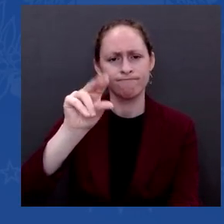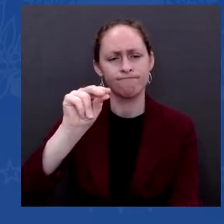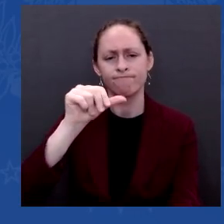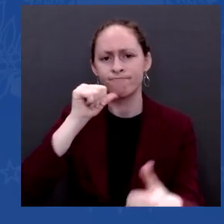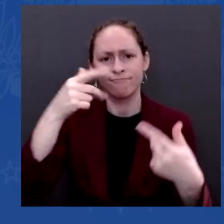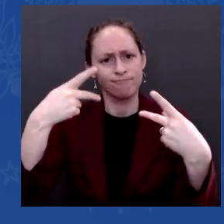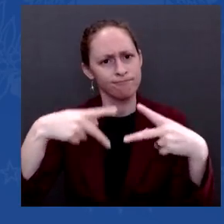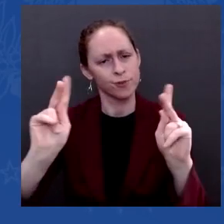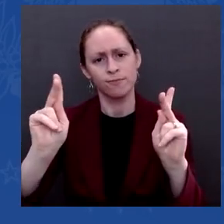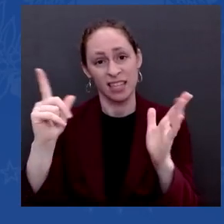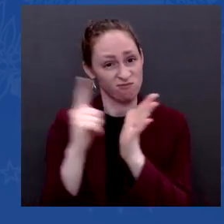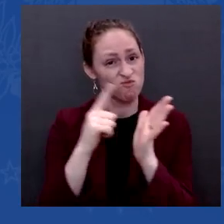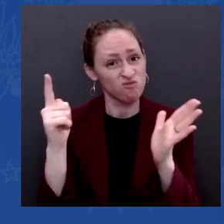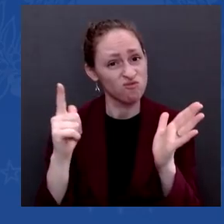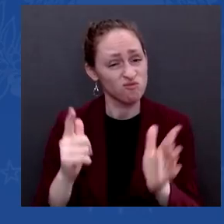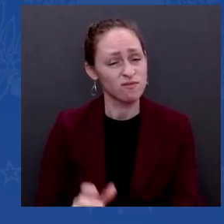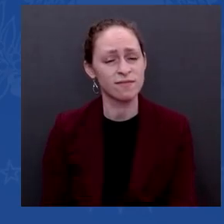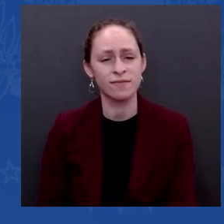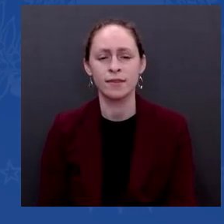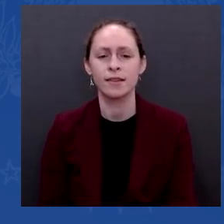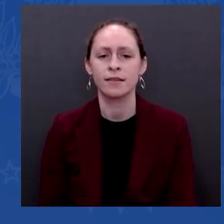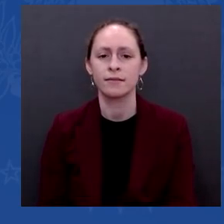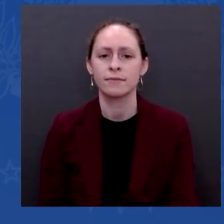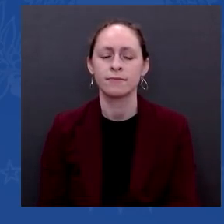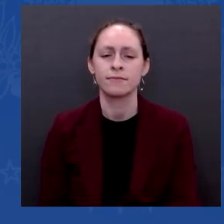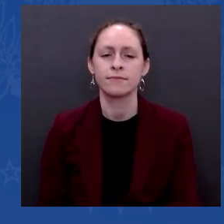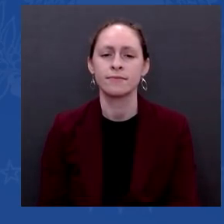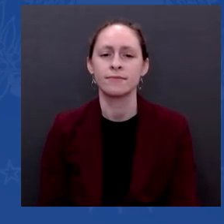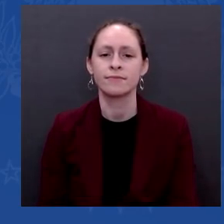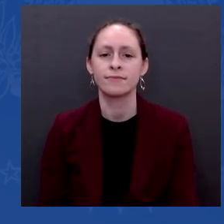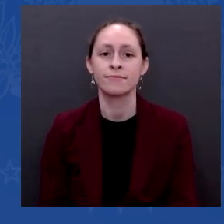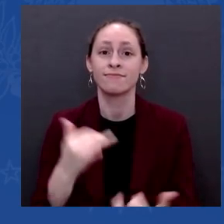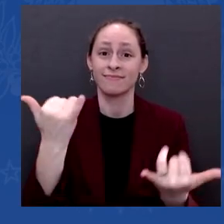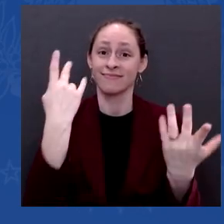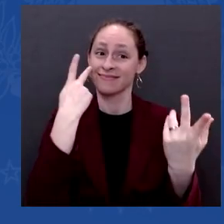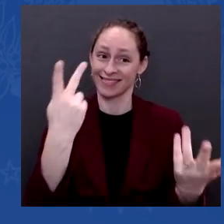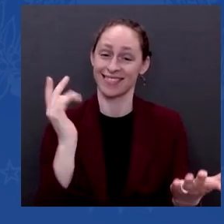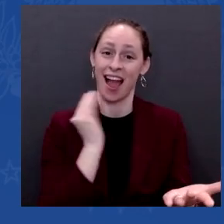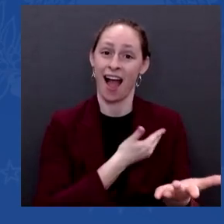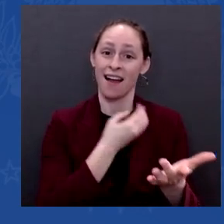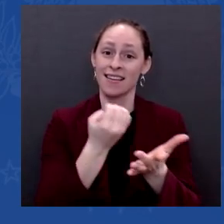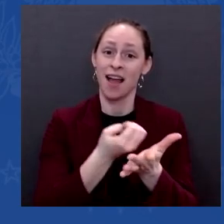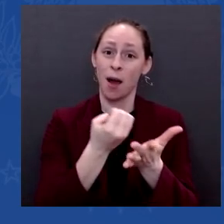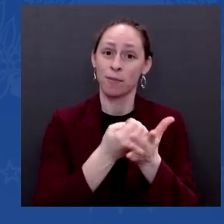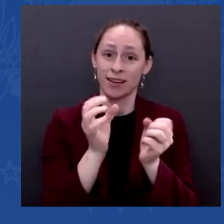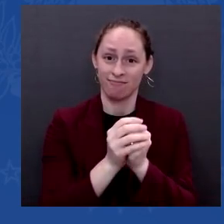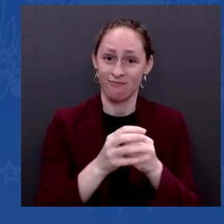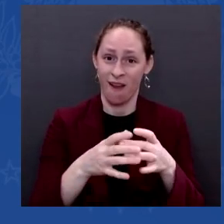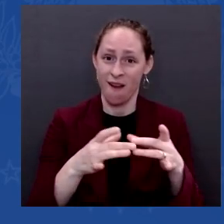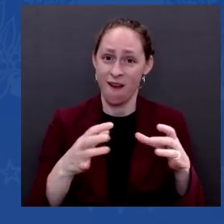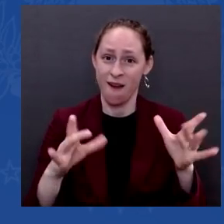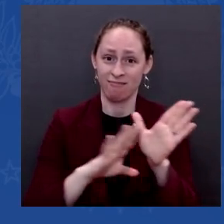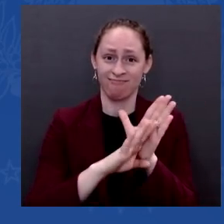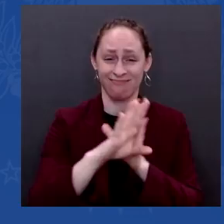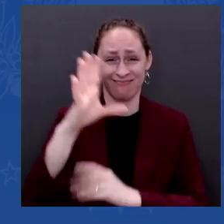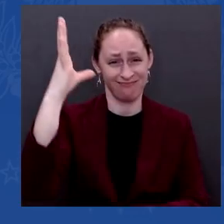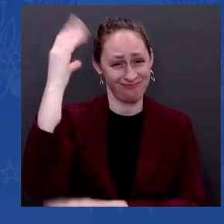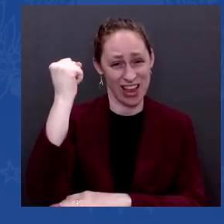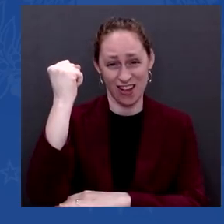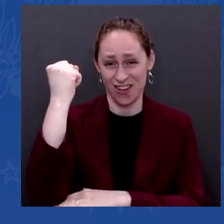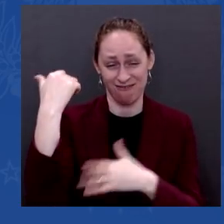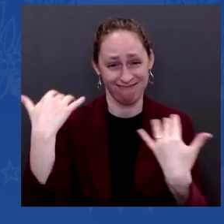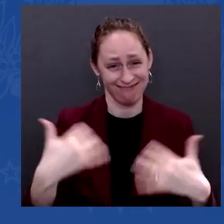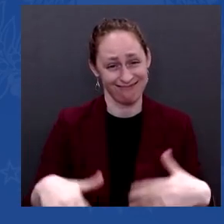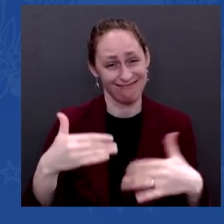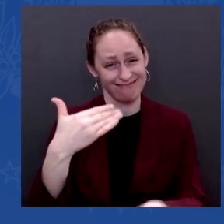past year. Now, thanks to the bipartisan infrastructure bill, we're about to make a record investment in rebuilding America to